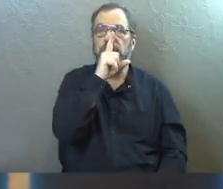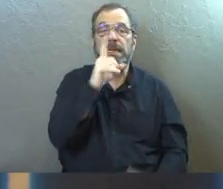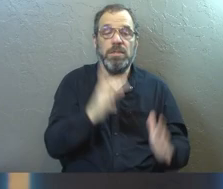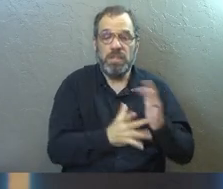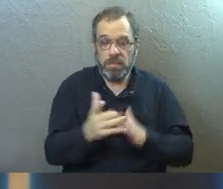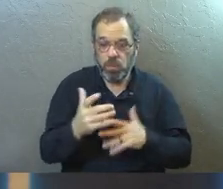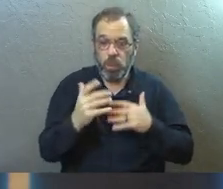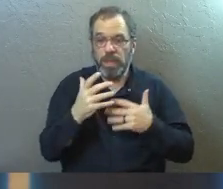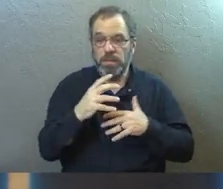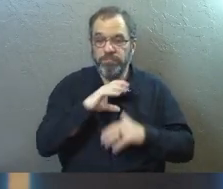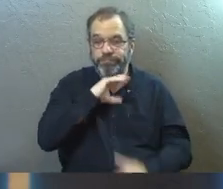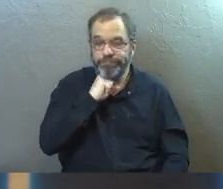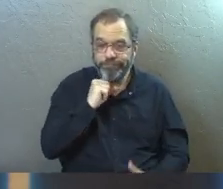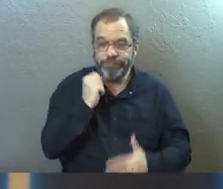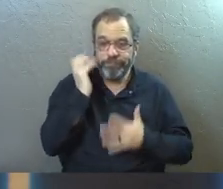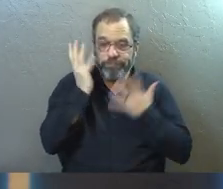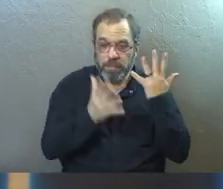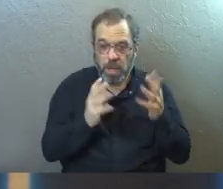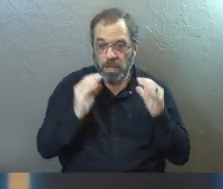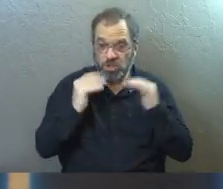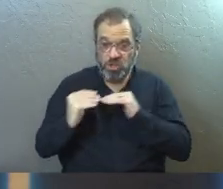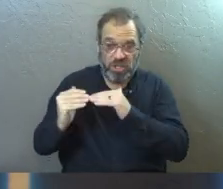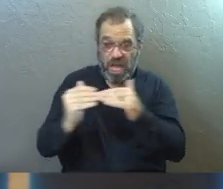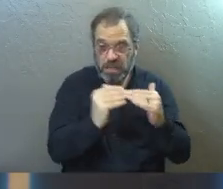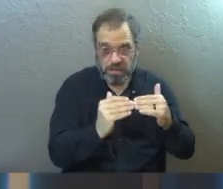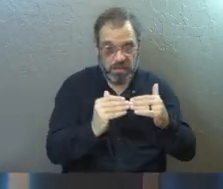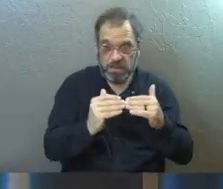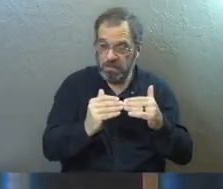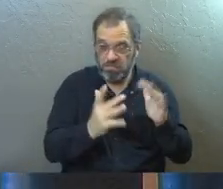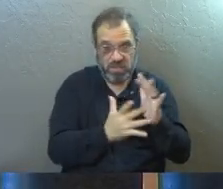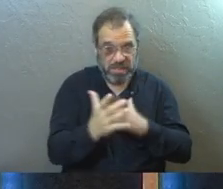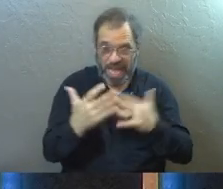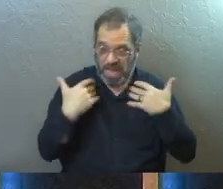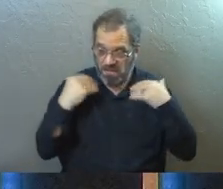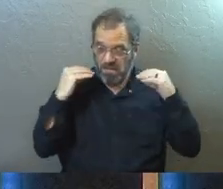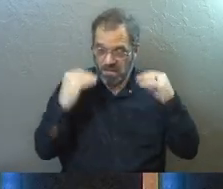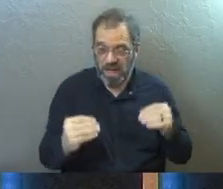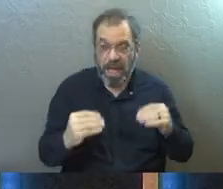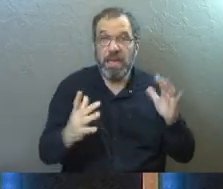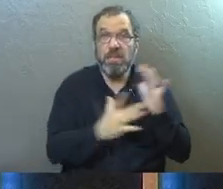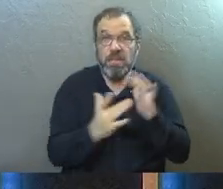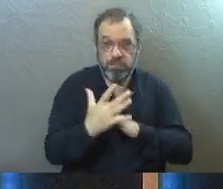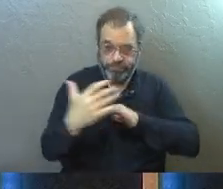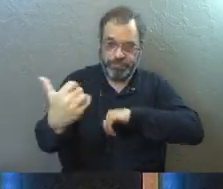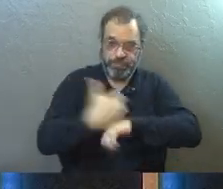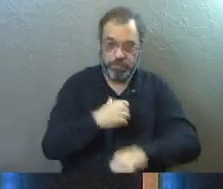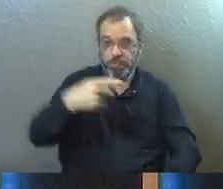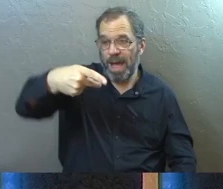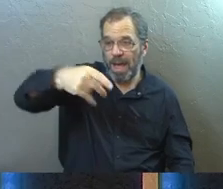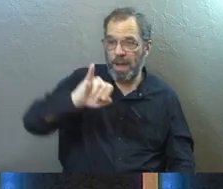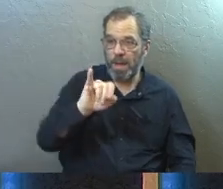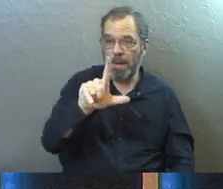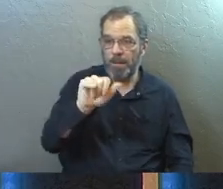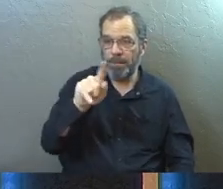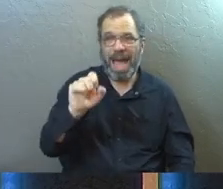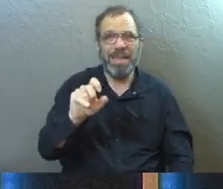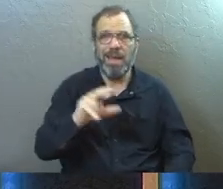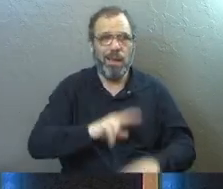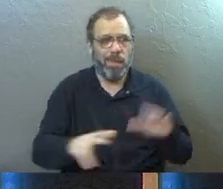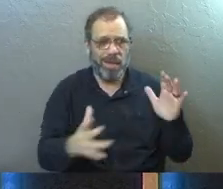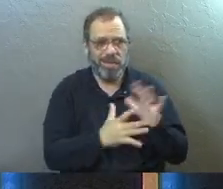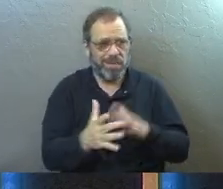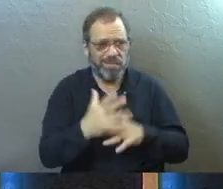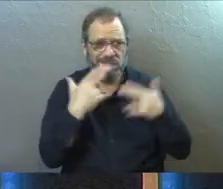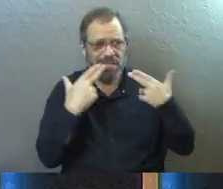humiliated. It says that no justice was received by Jesus because he was accused by Pilate. Yet he was not